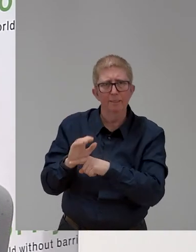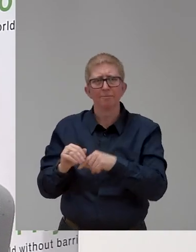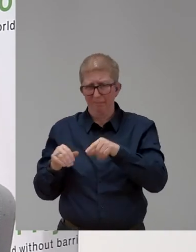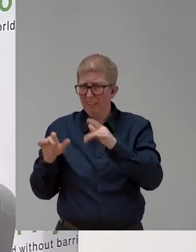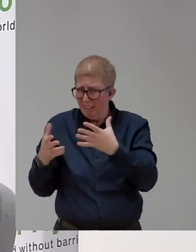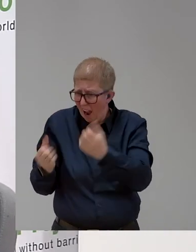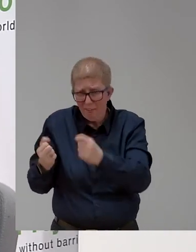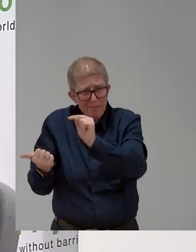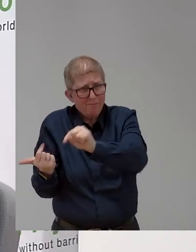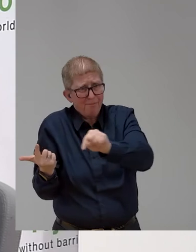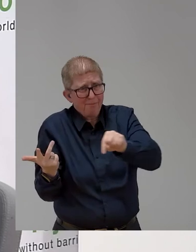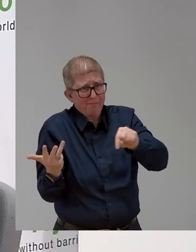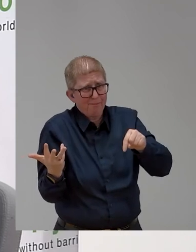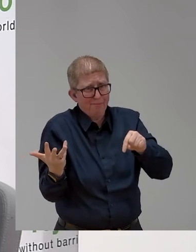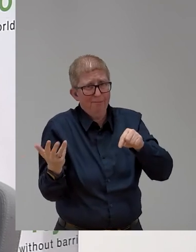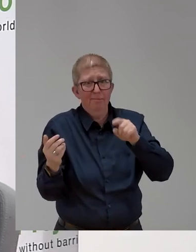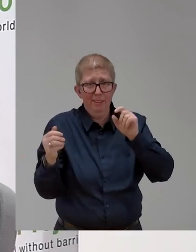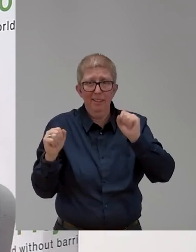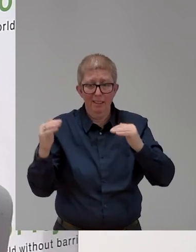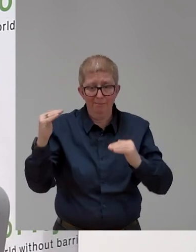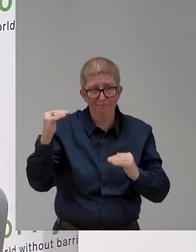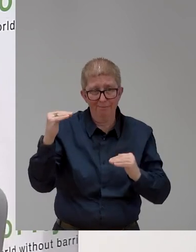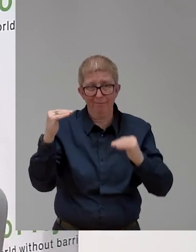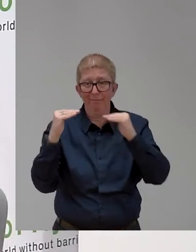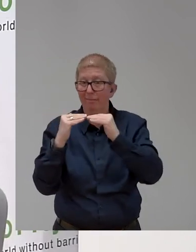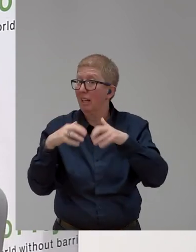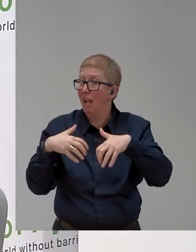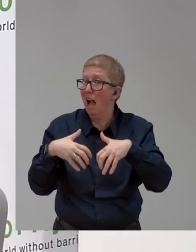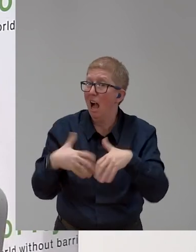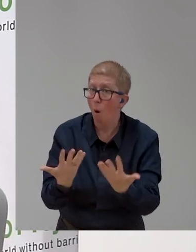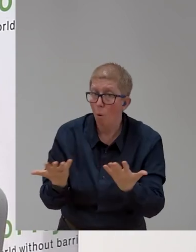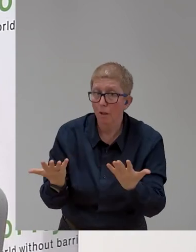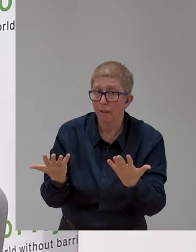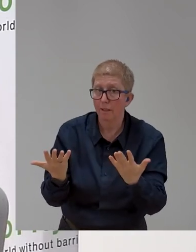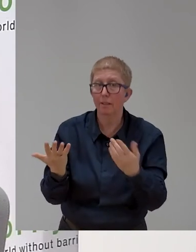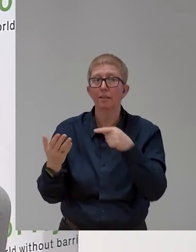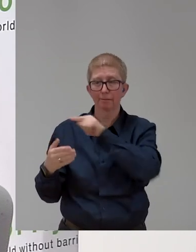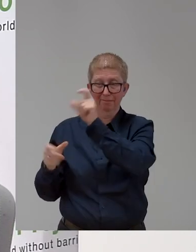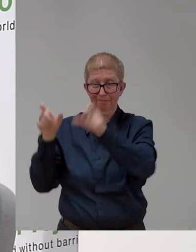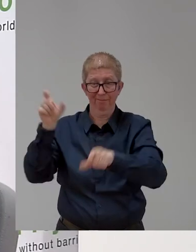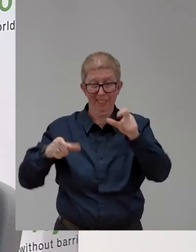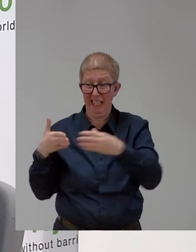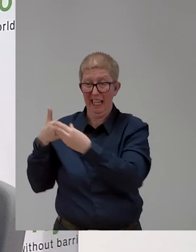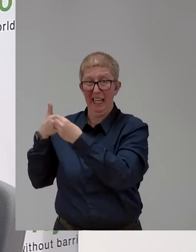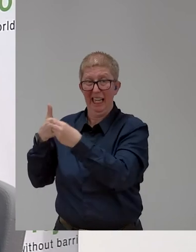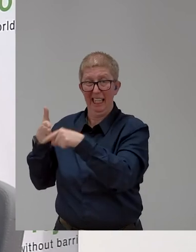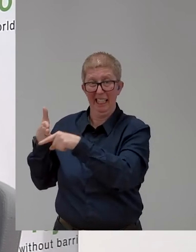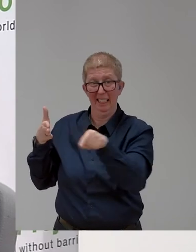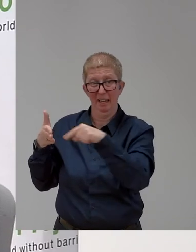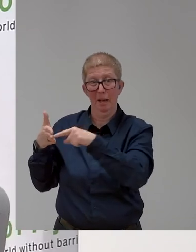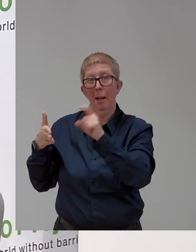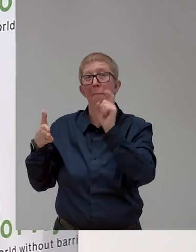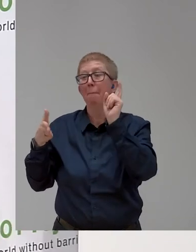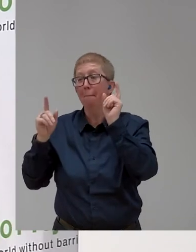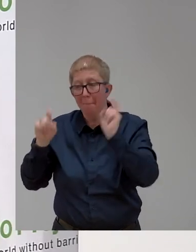is that we actually have the leaders to do this. And in